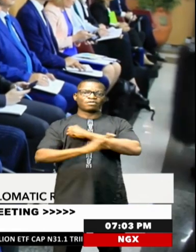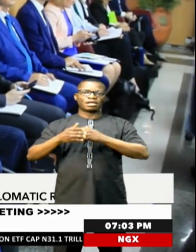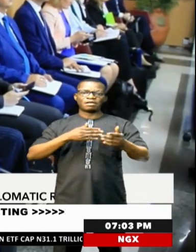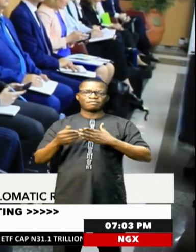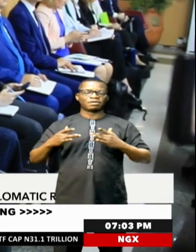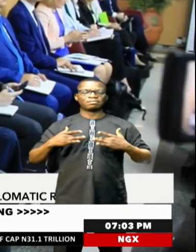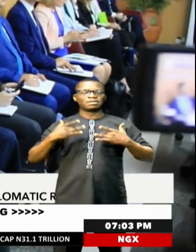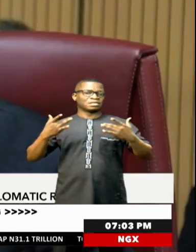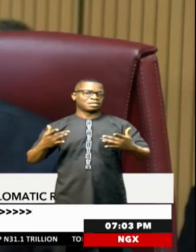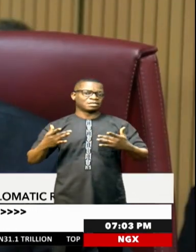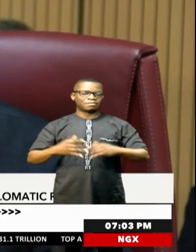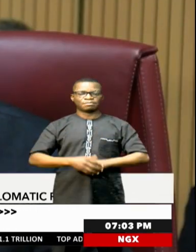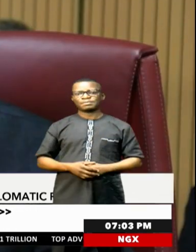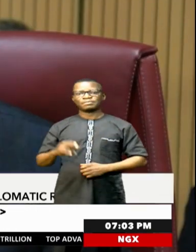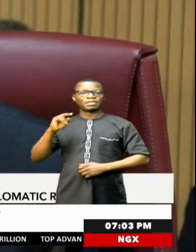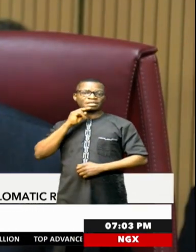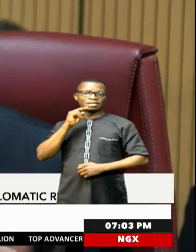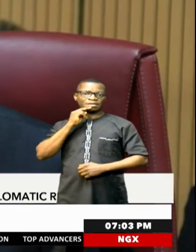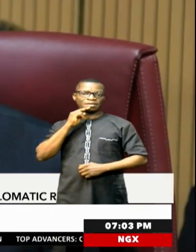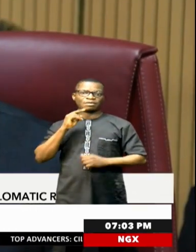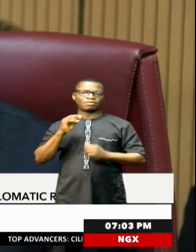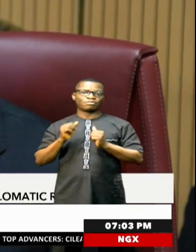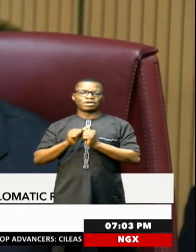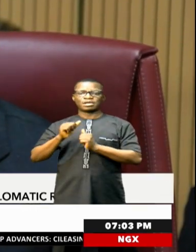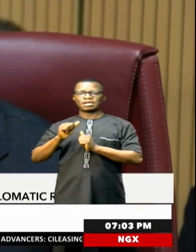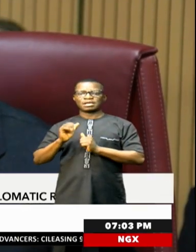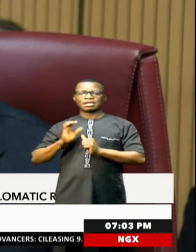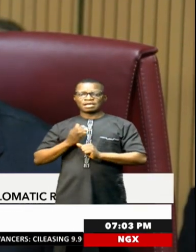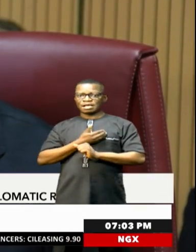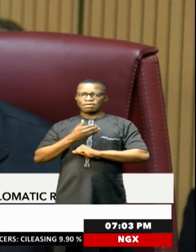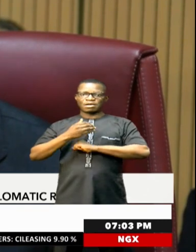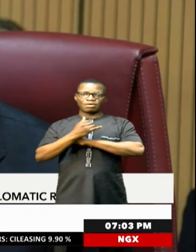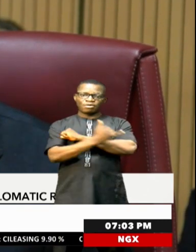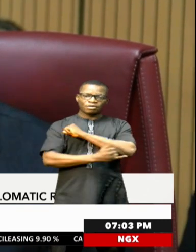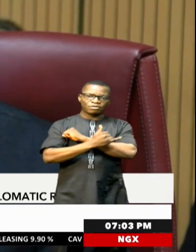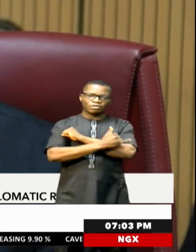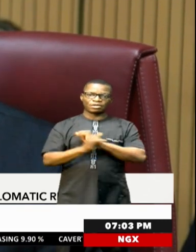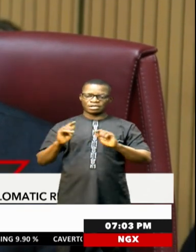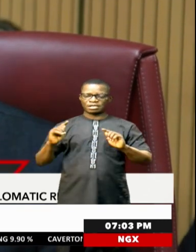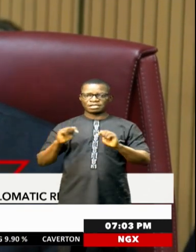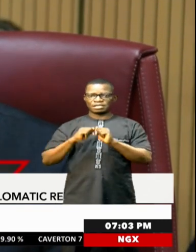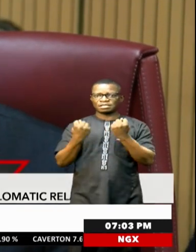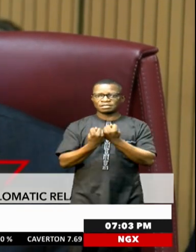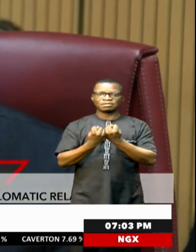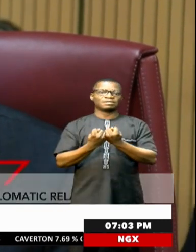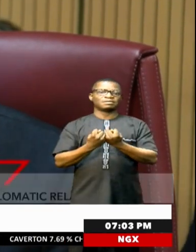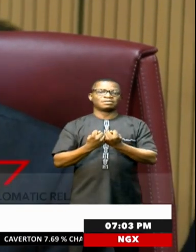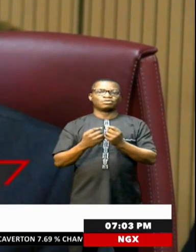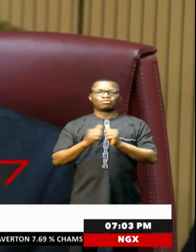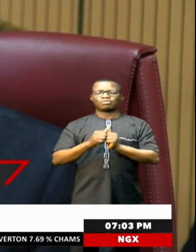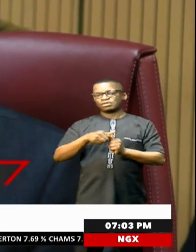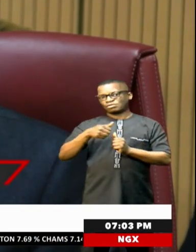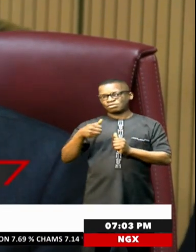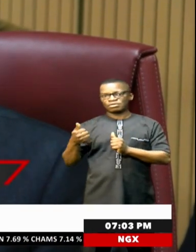was excited about. Nigeria and the Nordics are key partners in an array of areas, not only global and